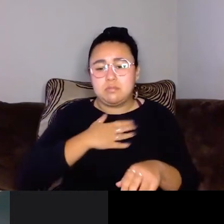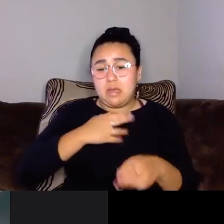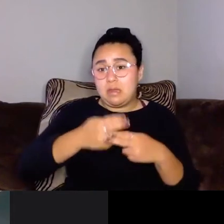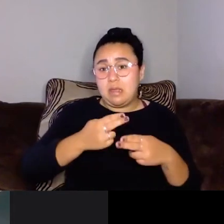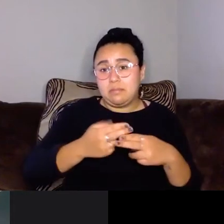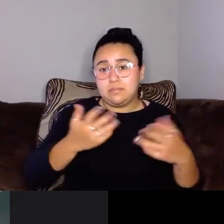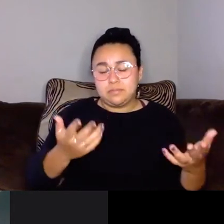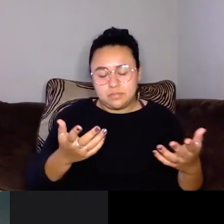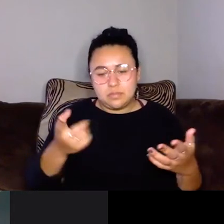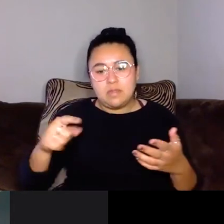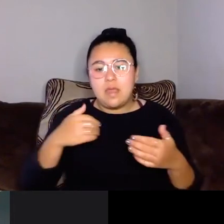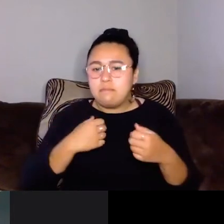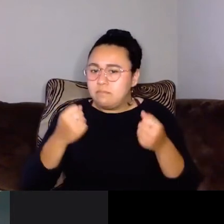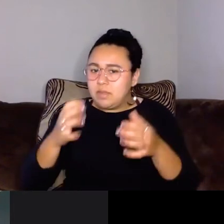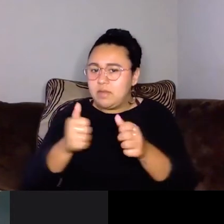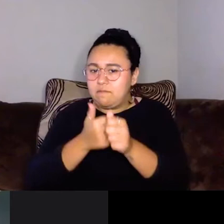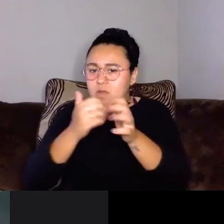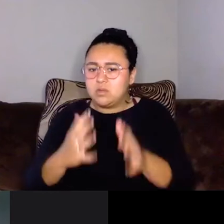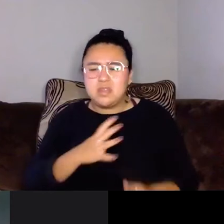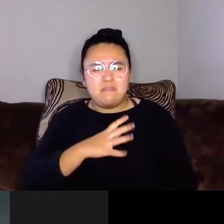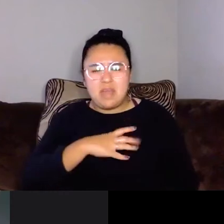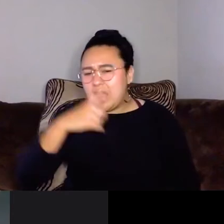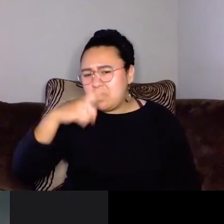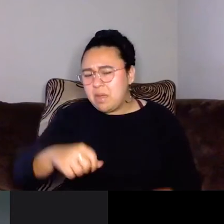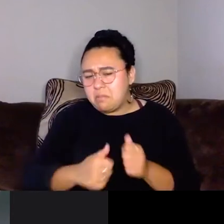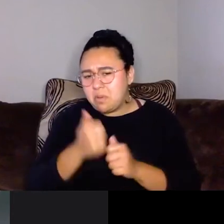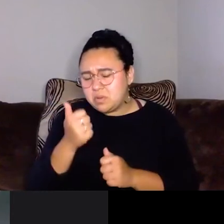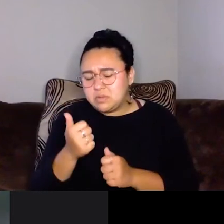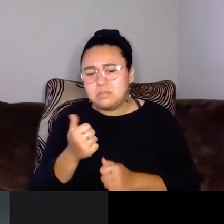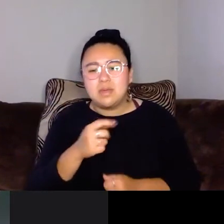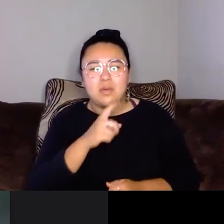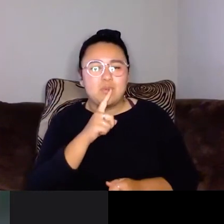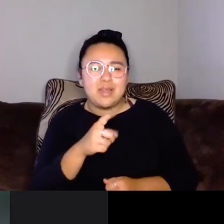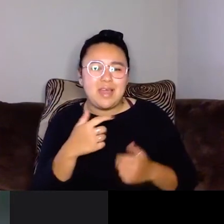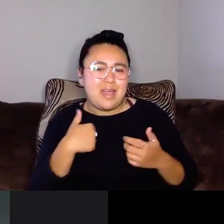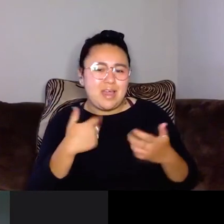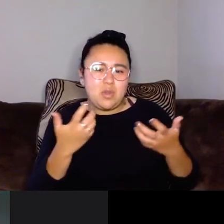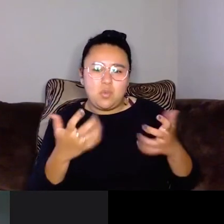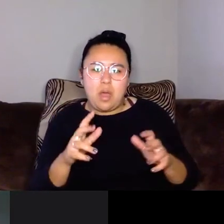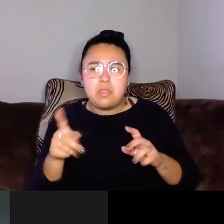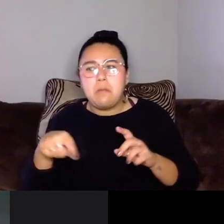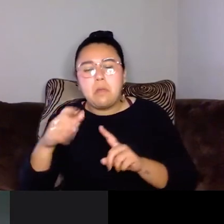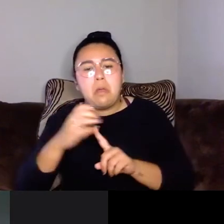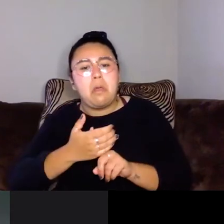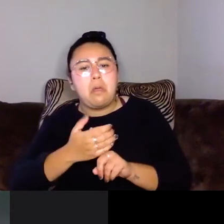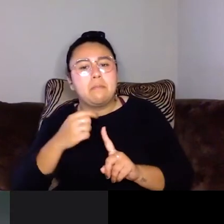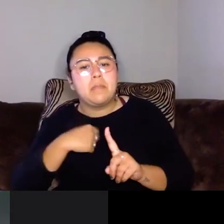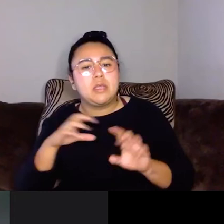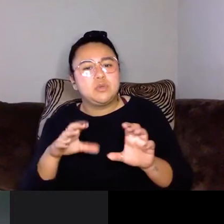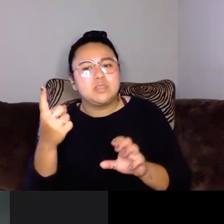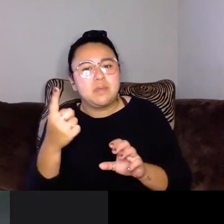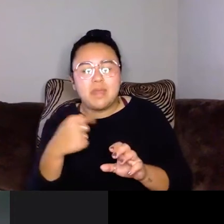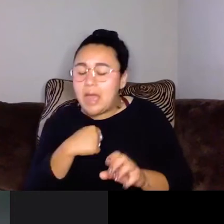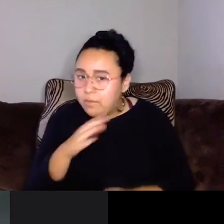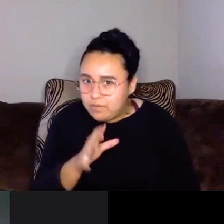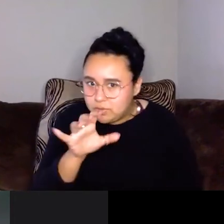they have a lot of followers and I don't mind most of them, but I don't want them pretending to be me and then doing all kinds of things that